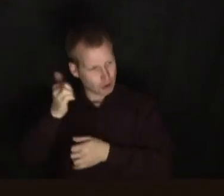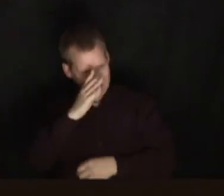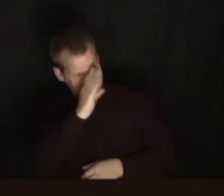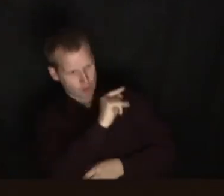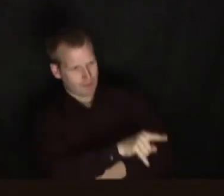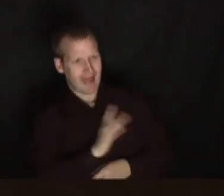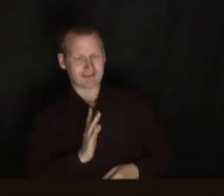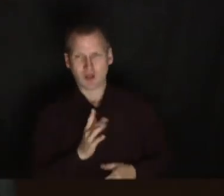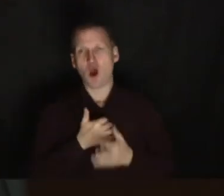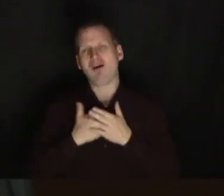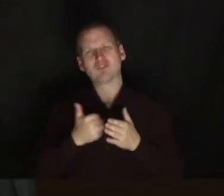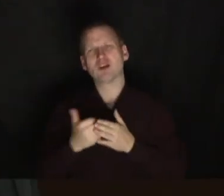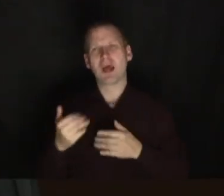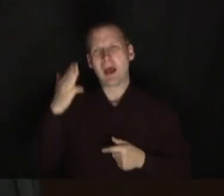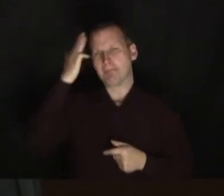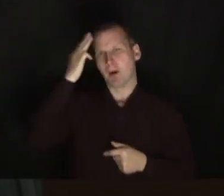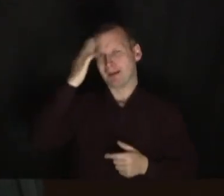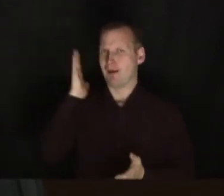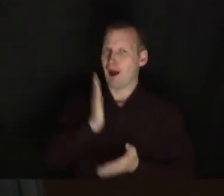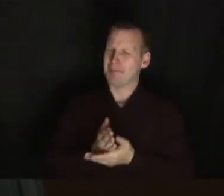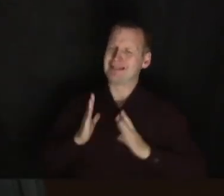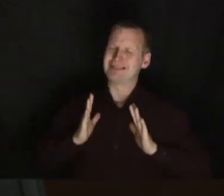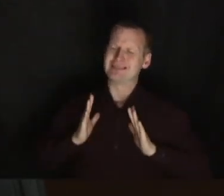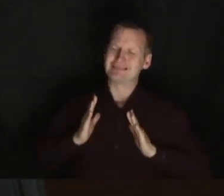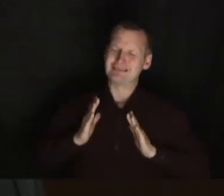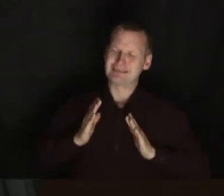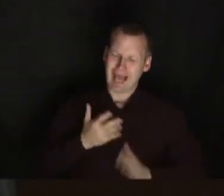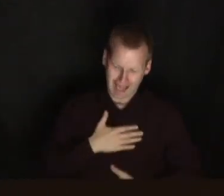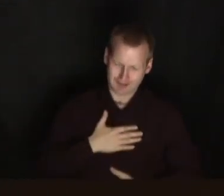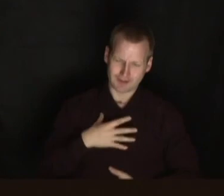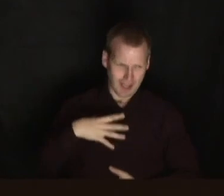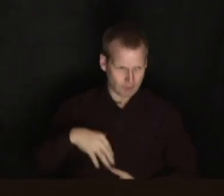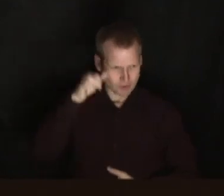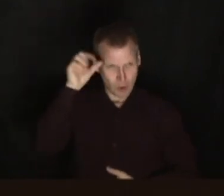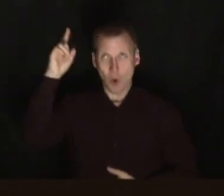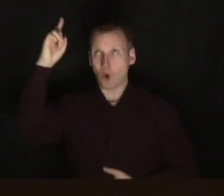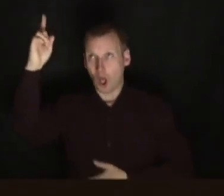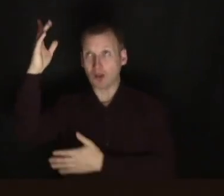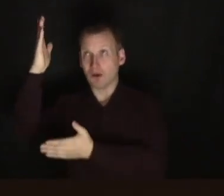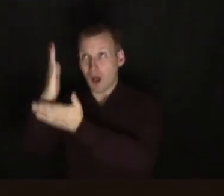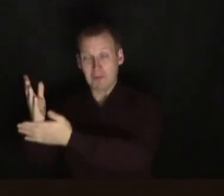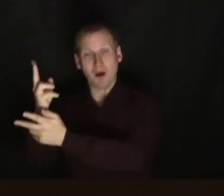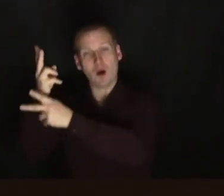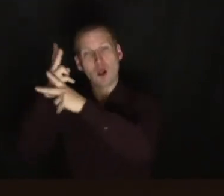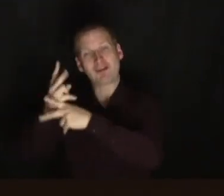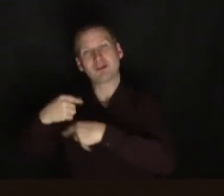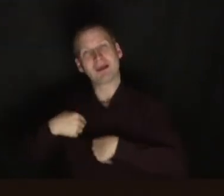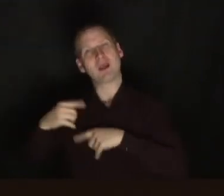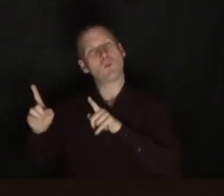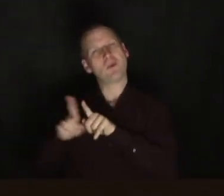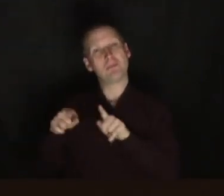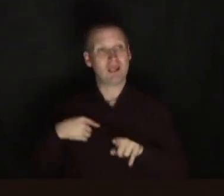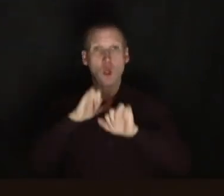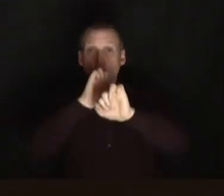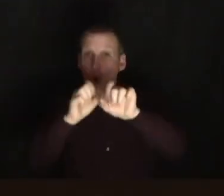much more often, mommy's really tired and I just want to know that God's here with me and that he's looking after me. Your version might be